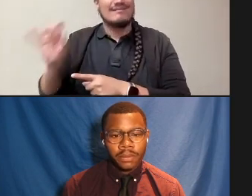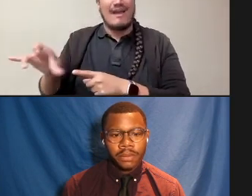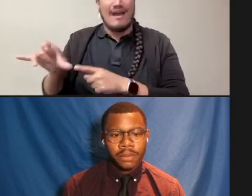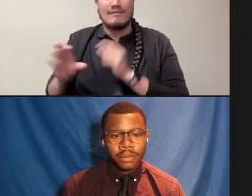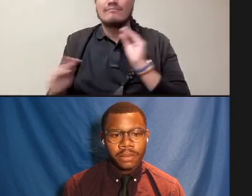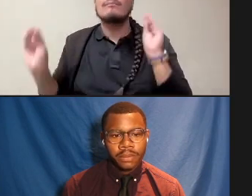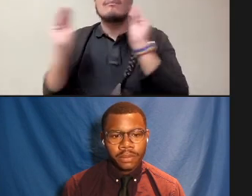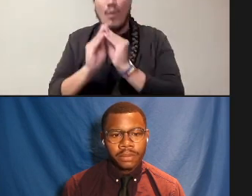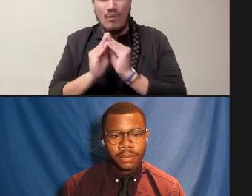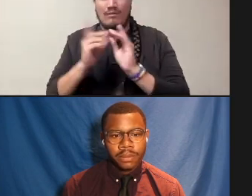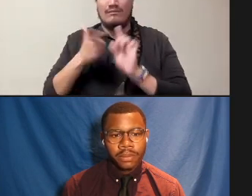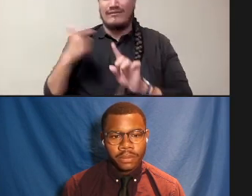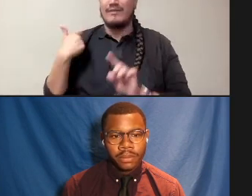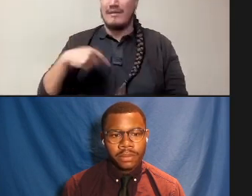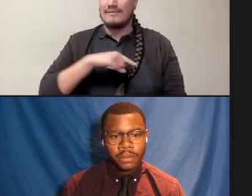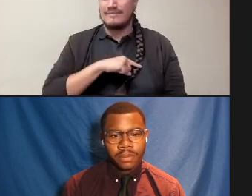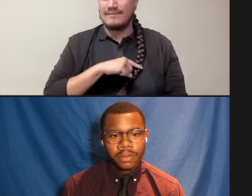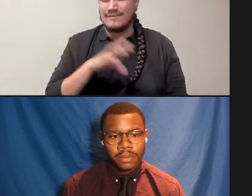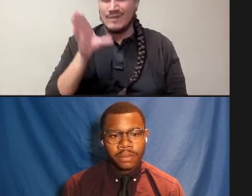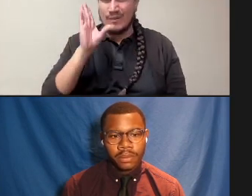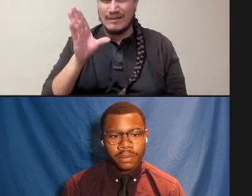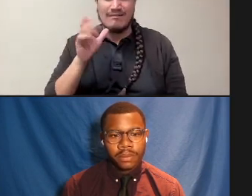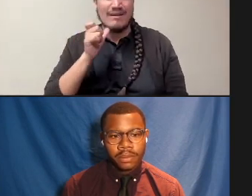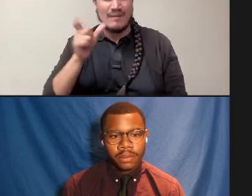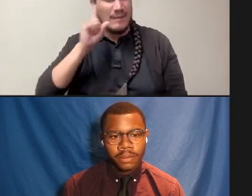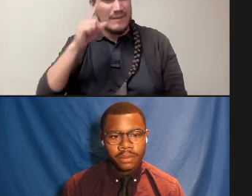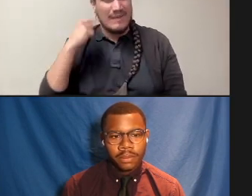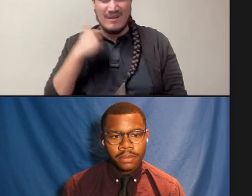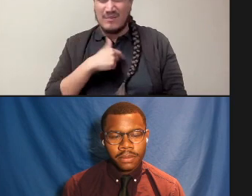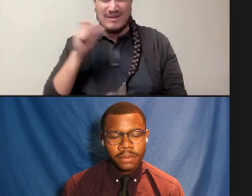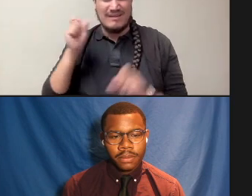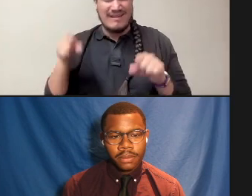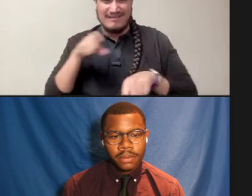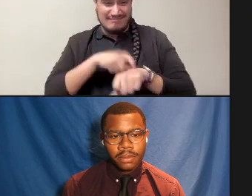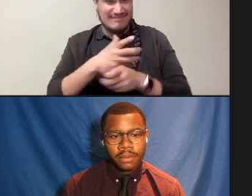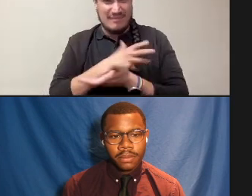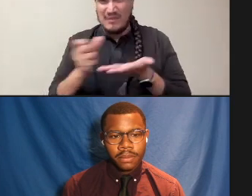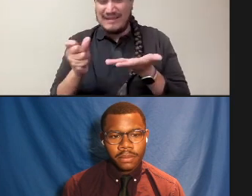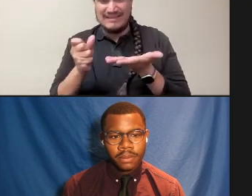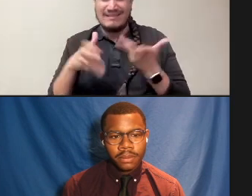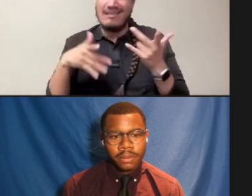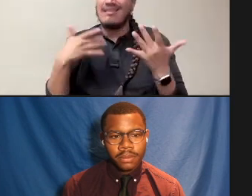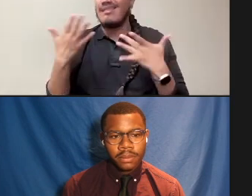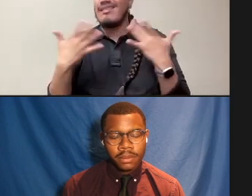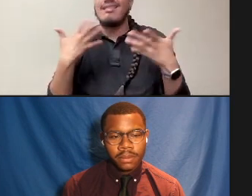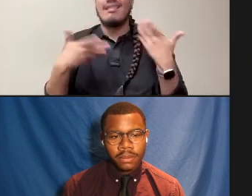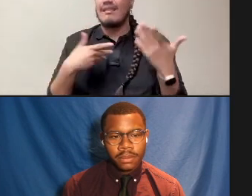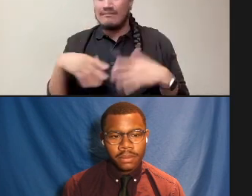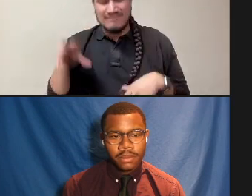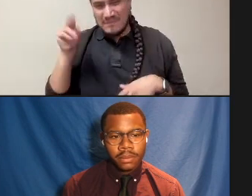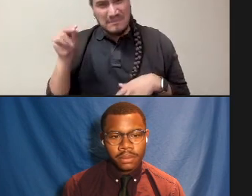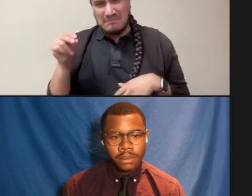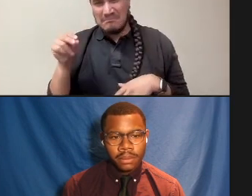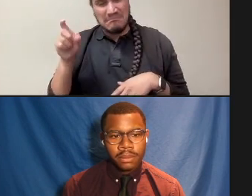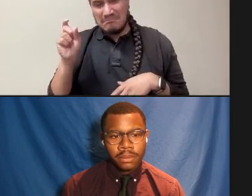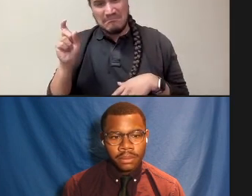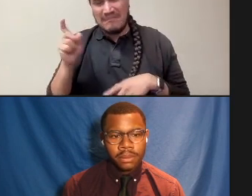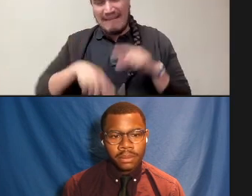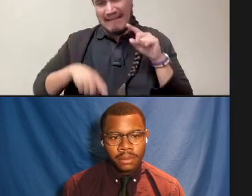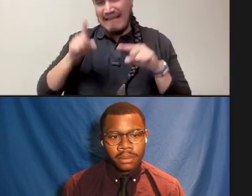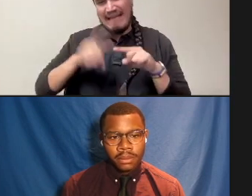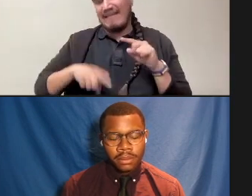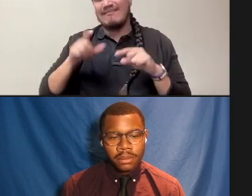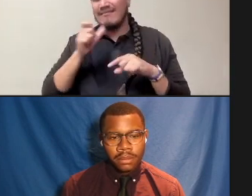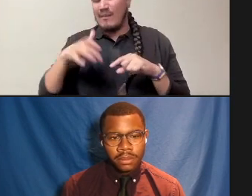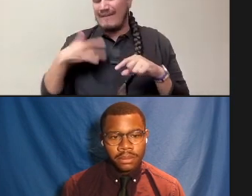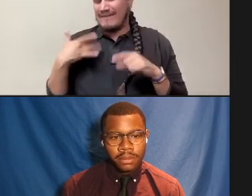us. I don't think we can waste any time. That's just not, not what I feel like now. And I